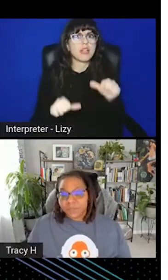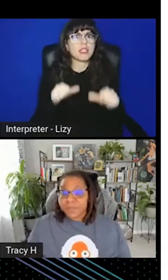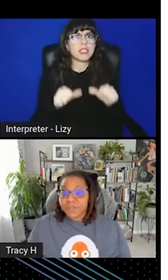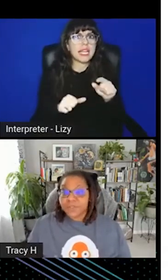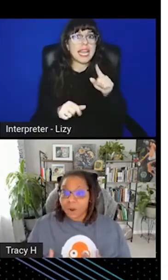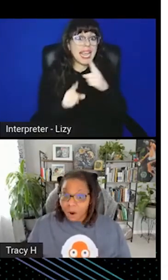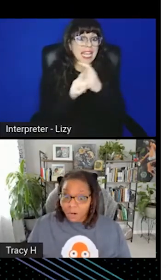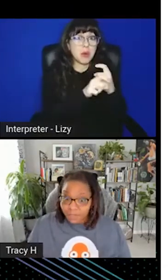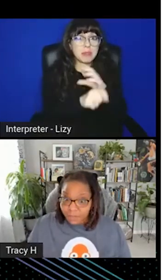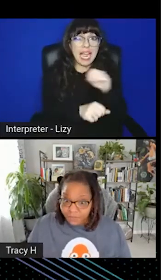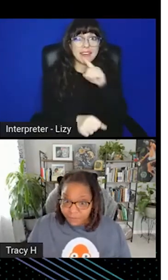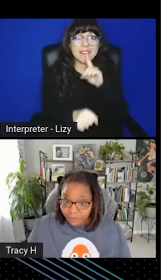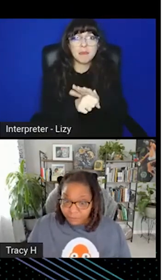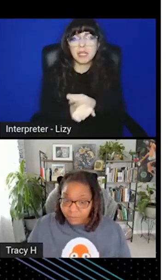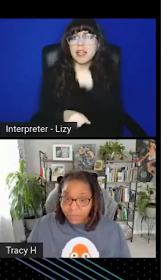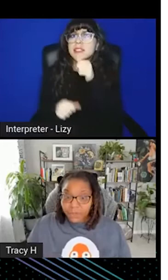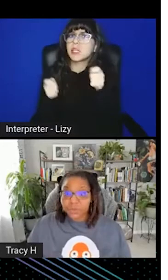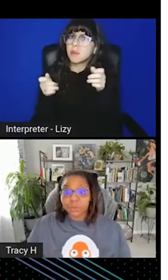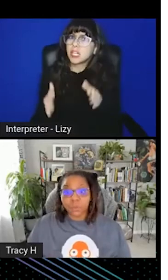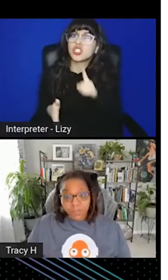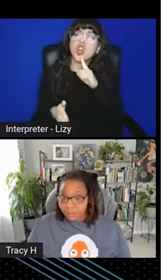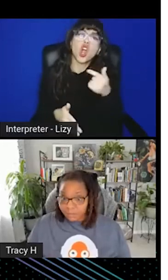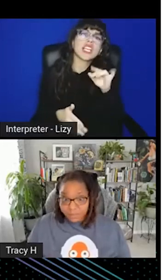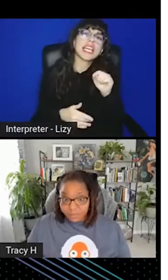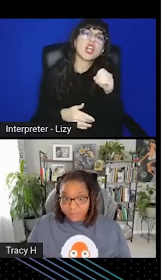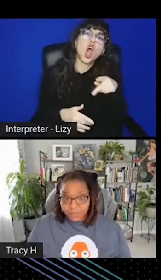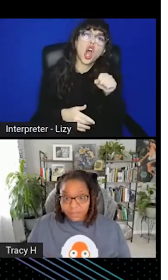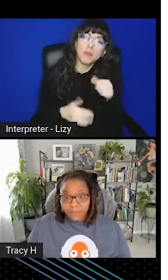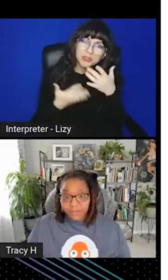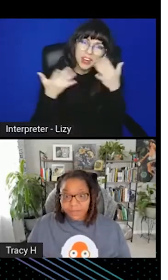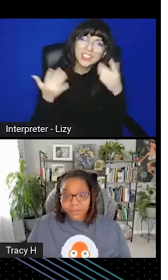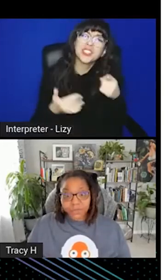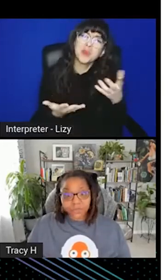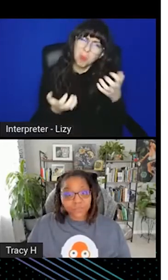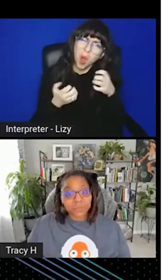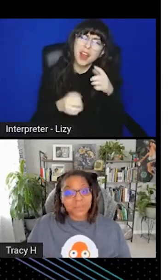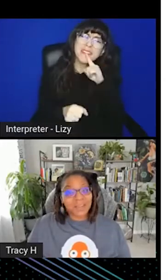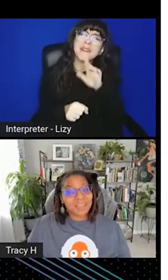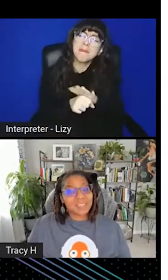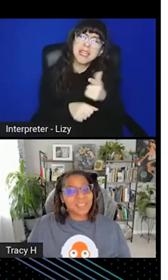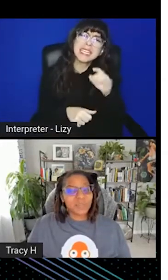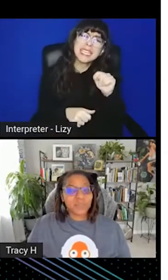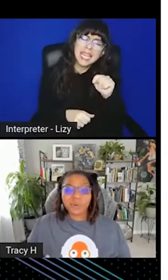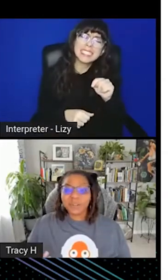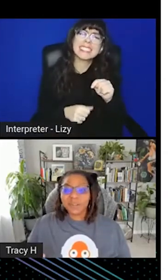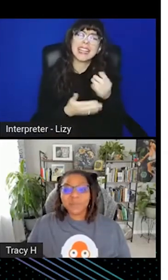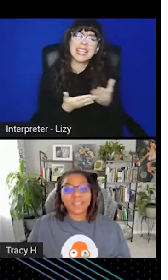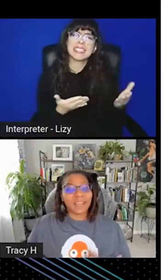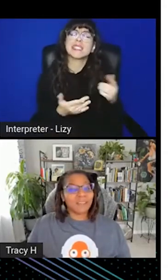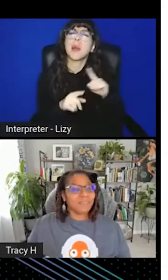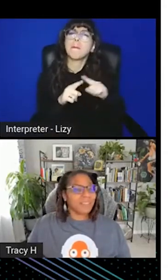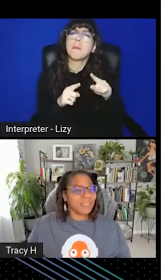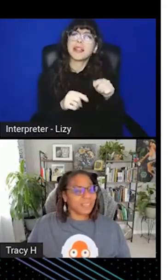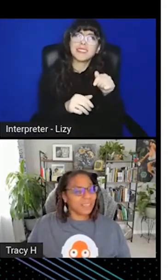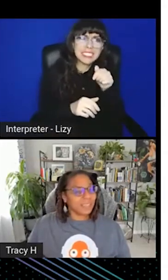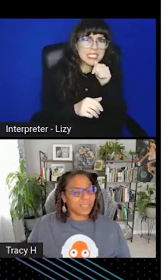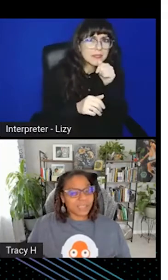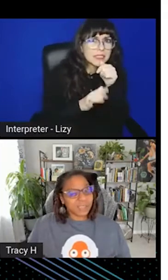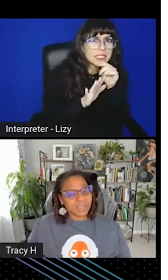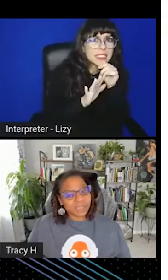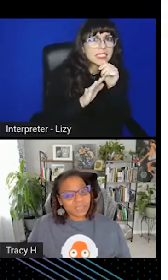Secrets managers are GitOps friendly. You want to commit stuff to Git and make it the source of truth. But honestly, do you want to commit everything?